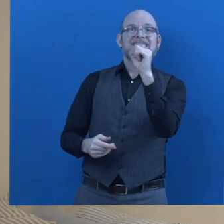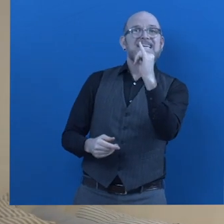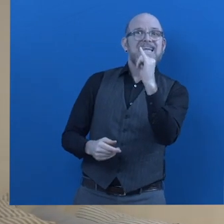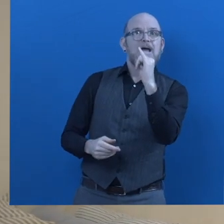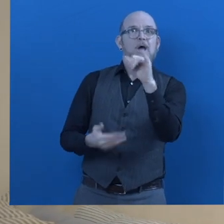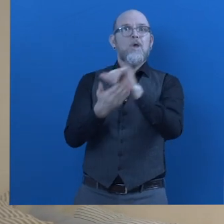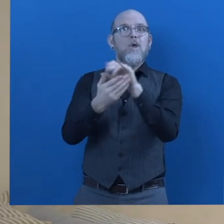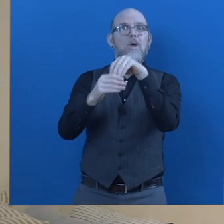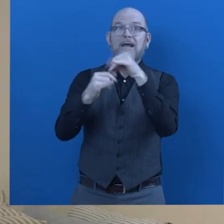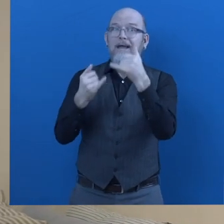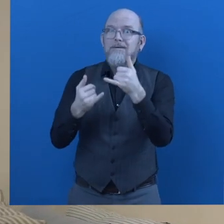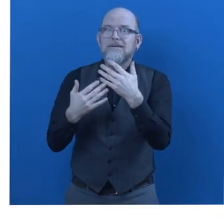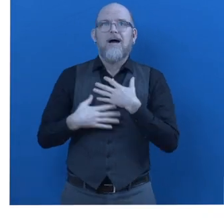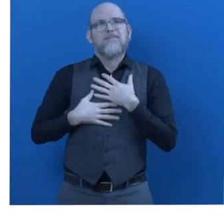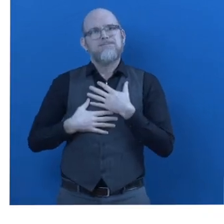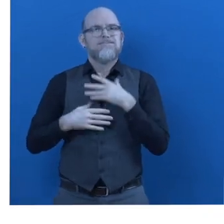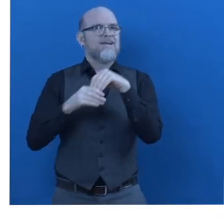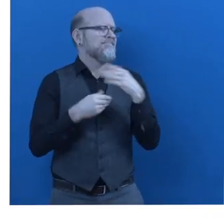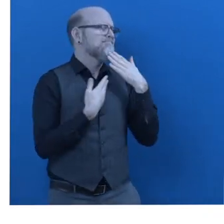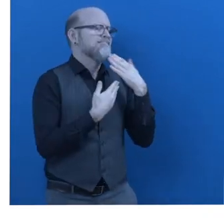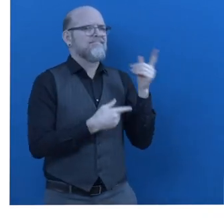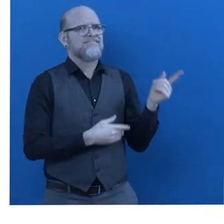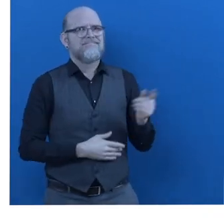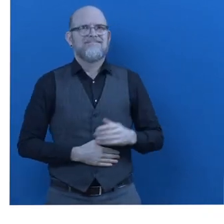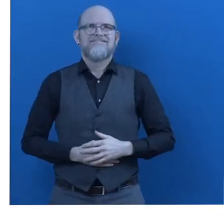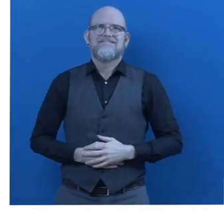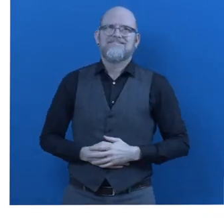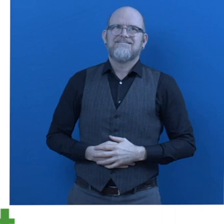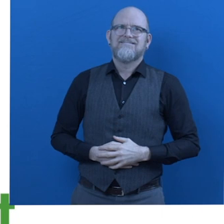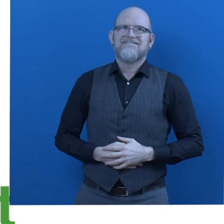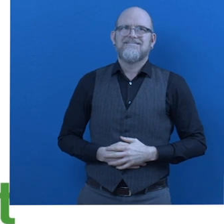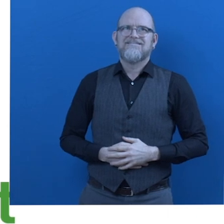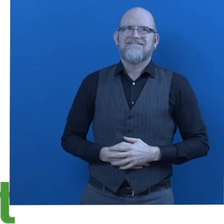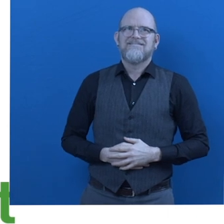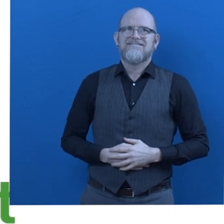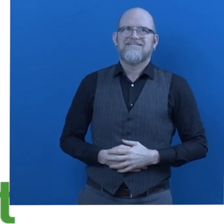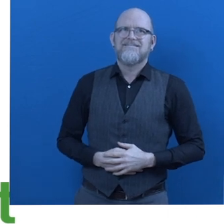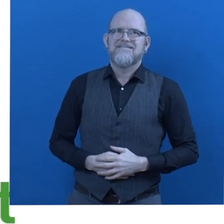I appreciate that and thank you. Sierra Project for a world without barriers.